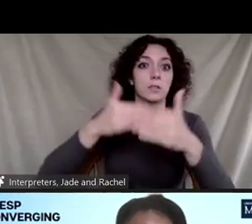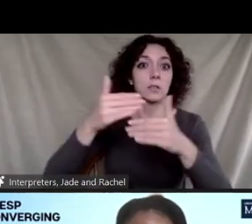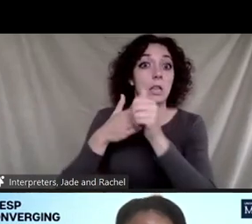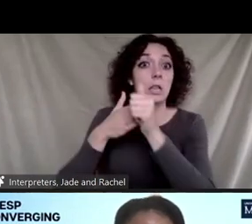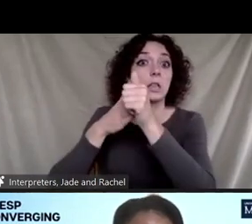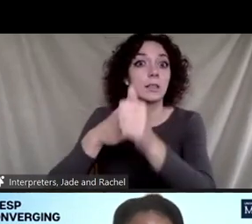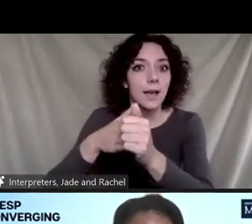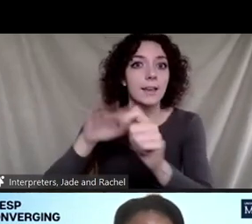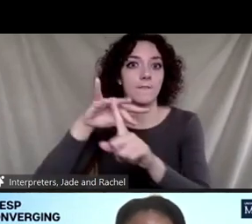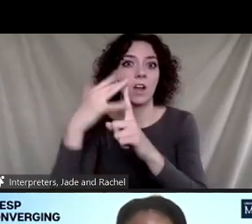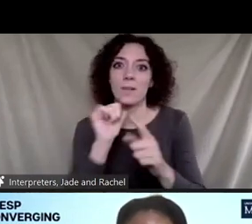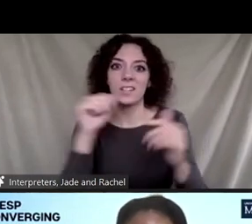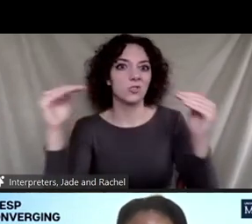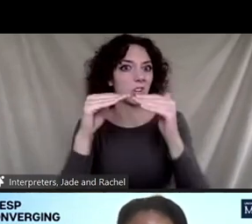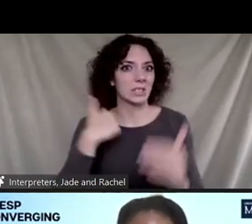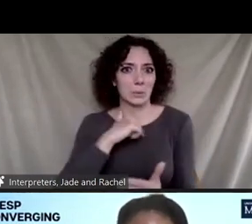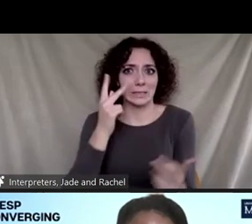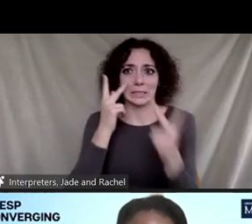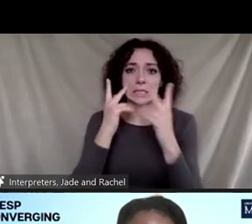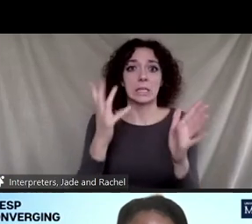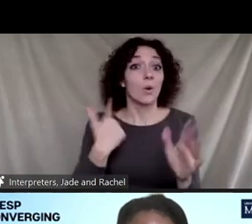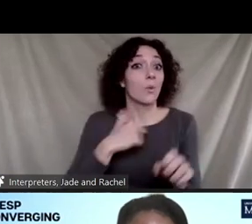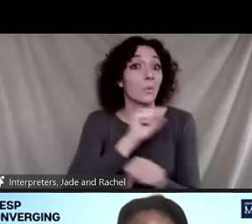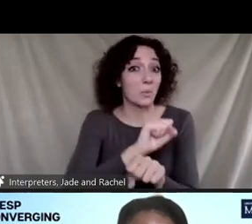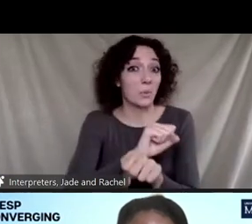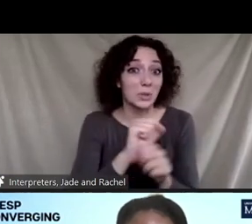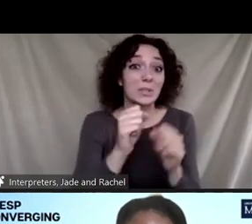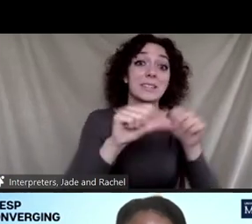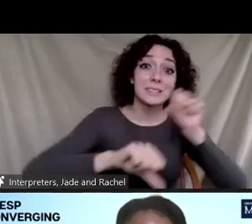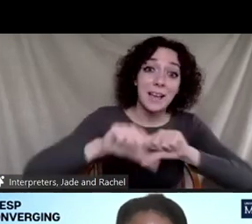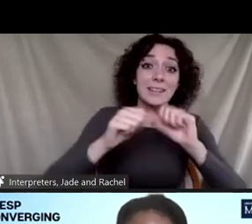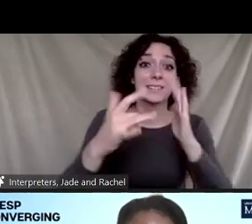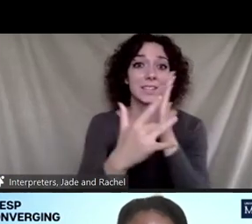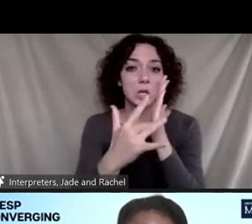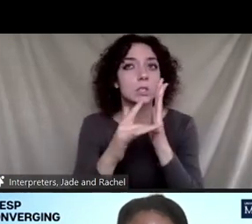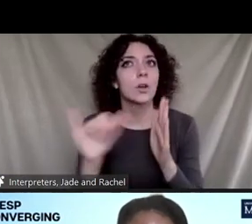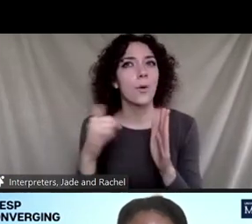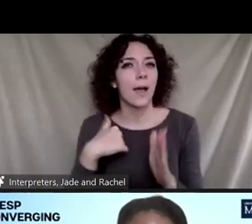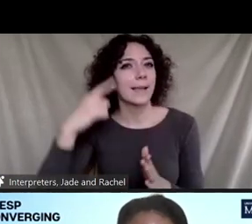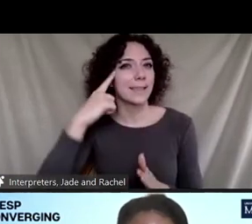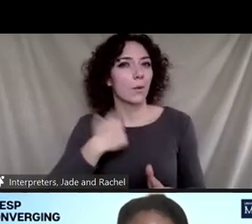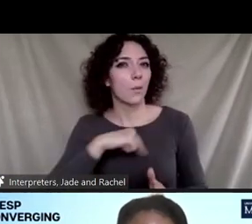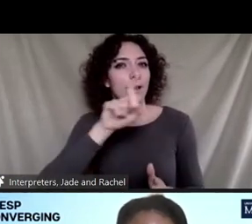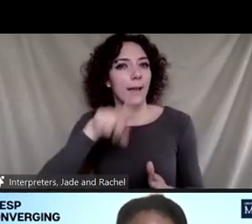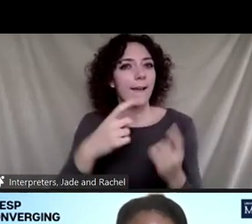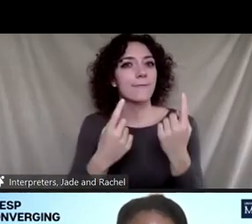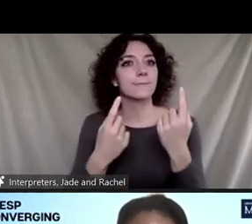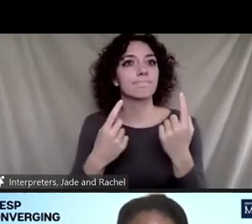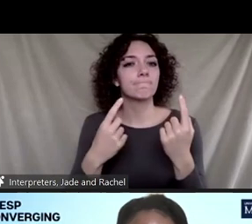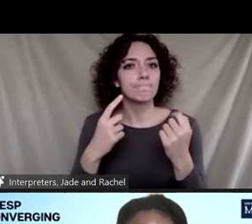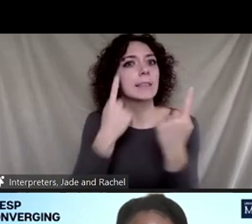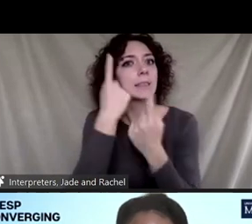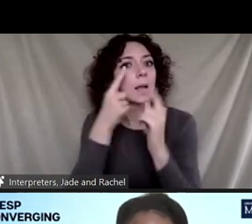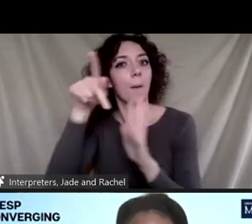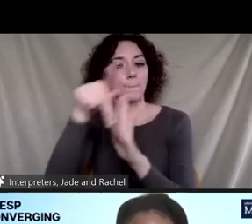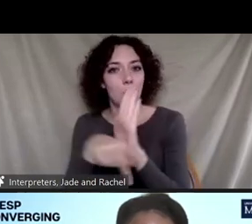And so as much as we're working on science and technology, I would also think that we all need to engage on the policy side about what